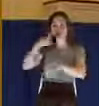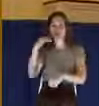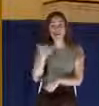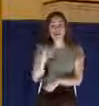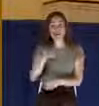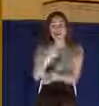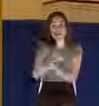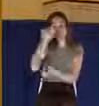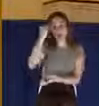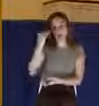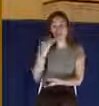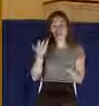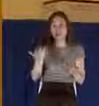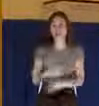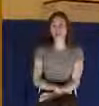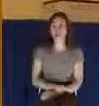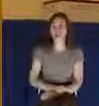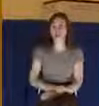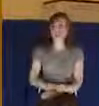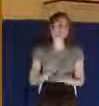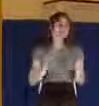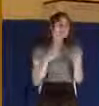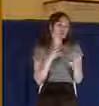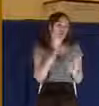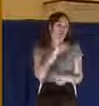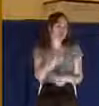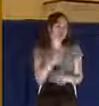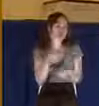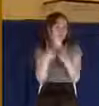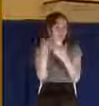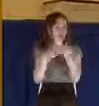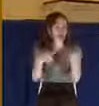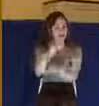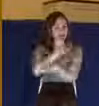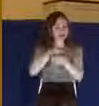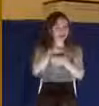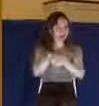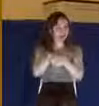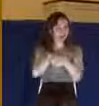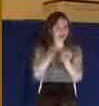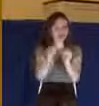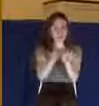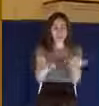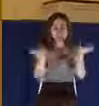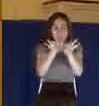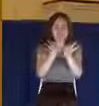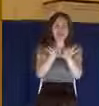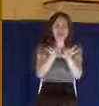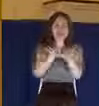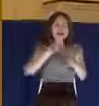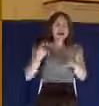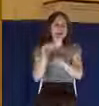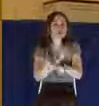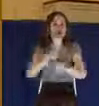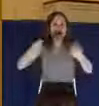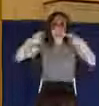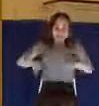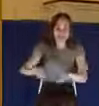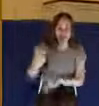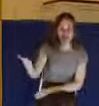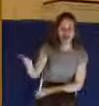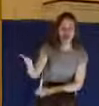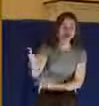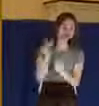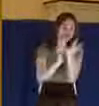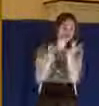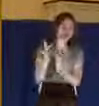But let us remember that regardless of where the specific location was, what's more important is what took place, that Jesus paid our